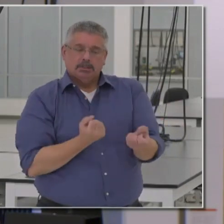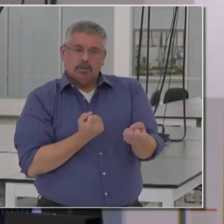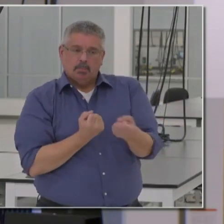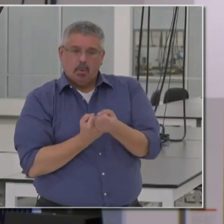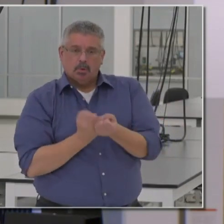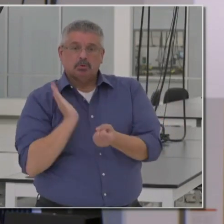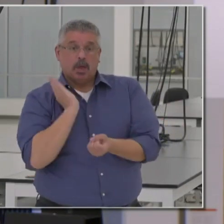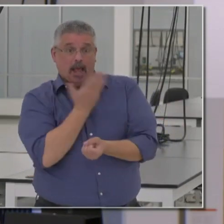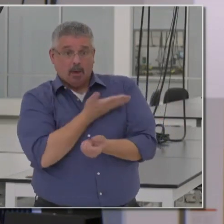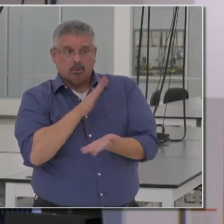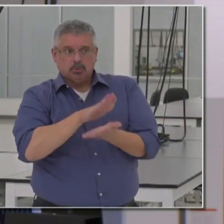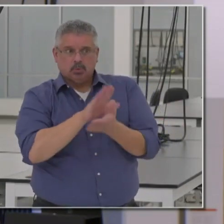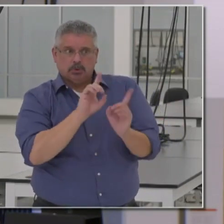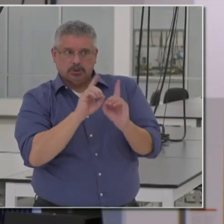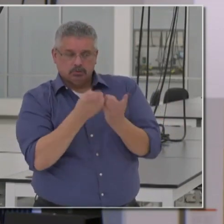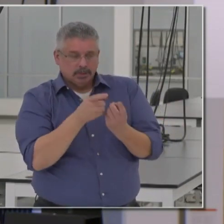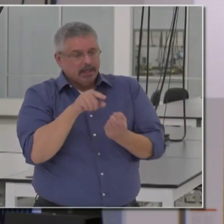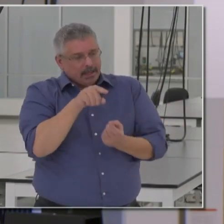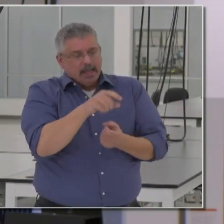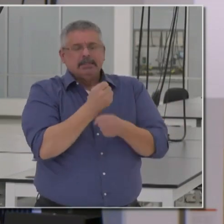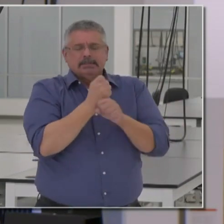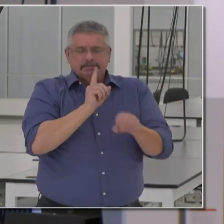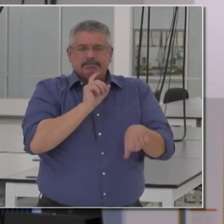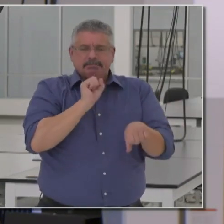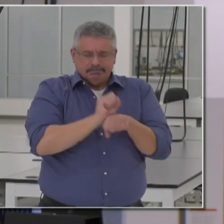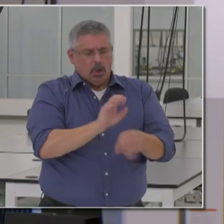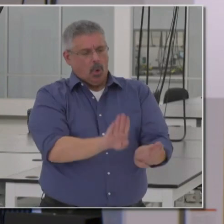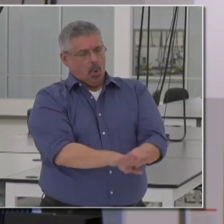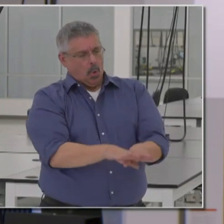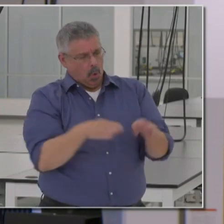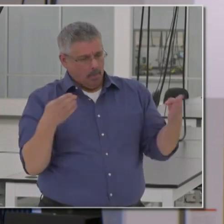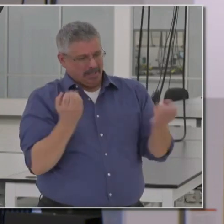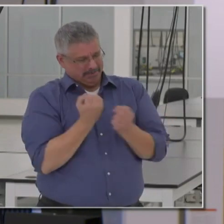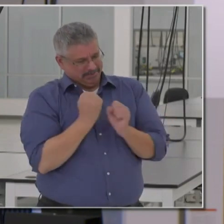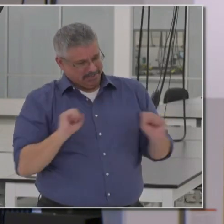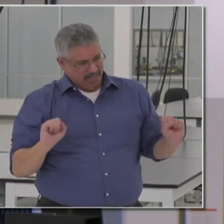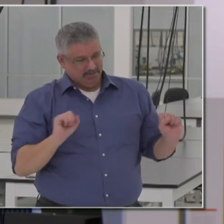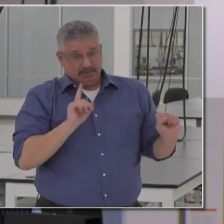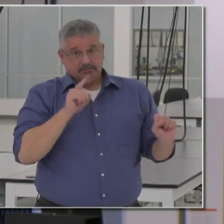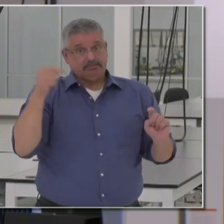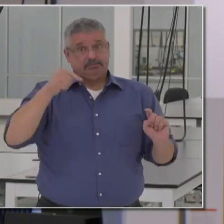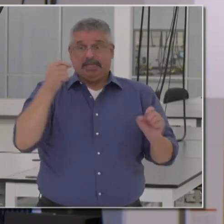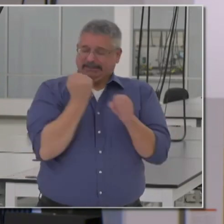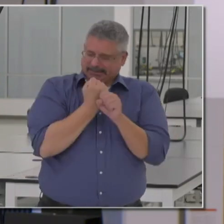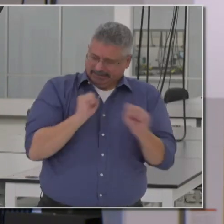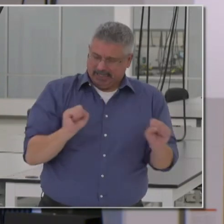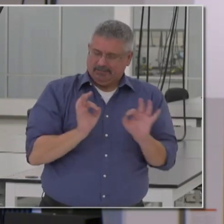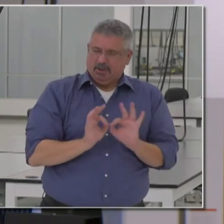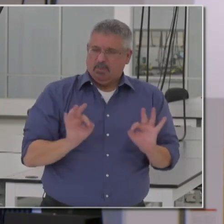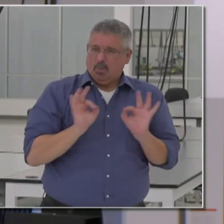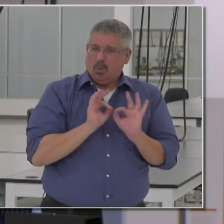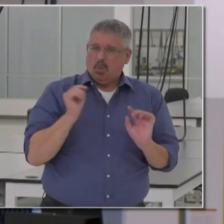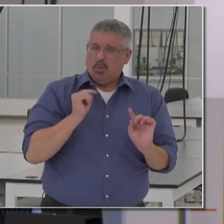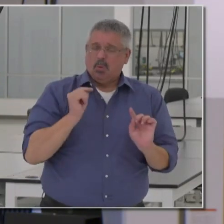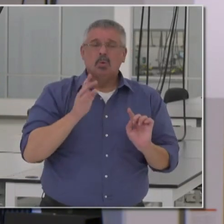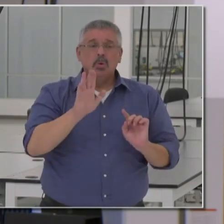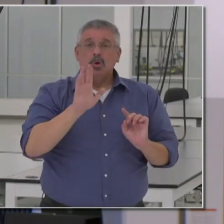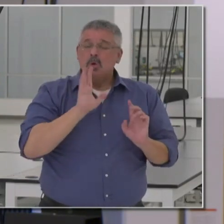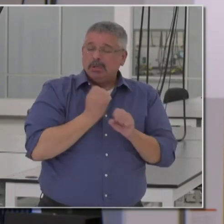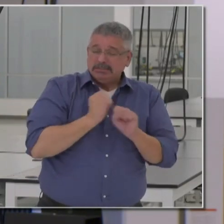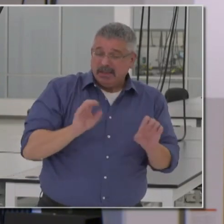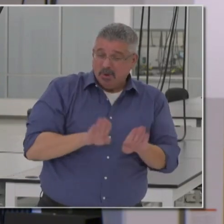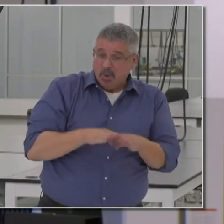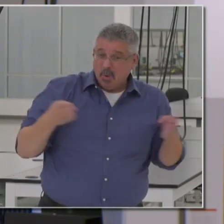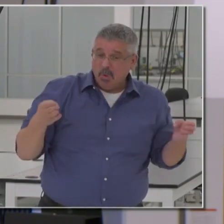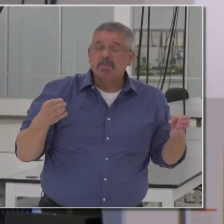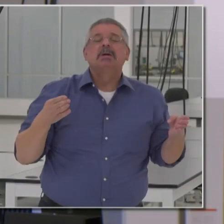to our districts so that it can safely reopen. Emphasis on safely reopen. The way you safely reopen